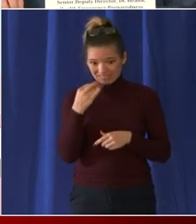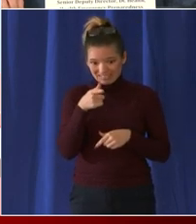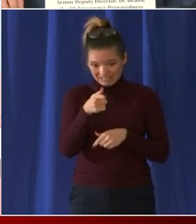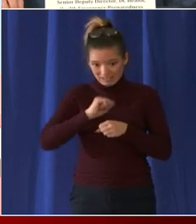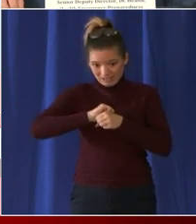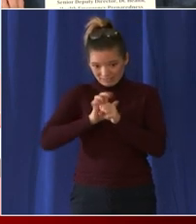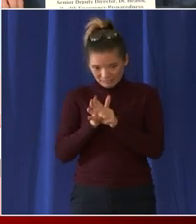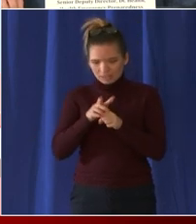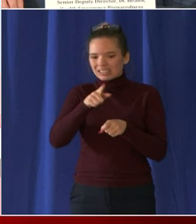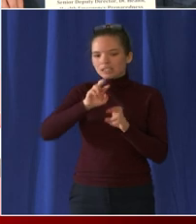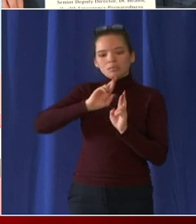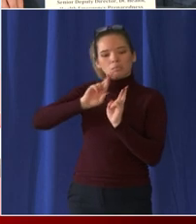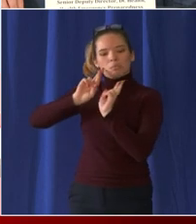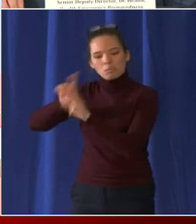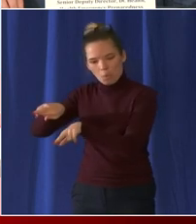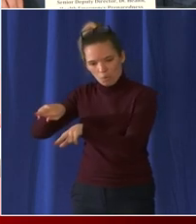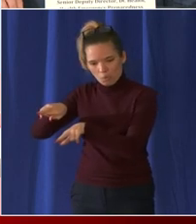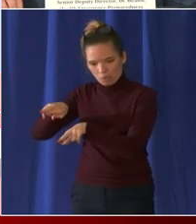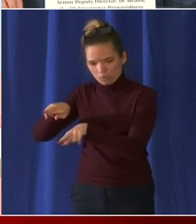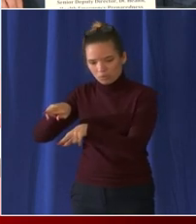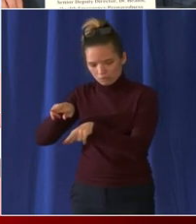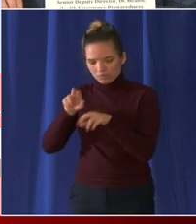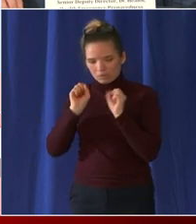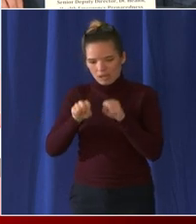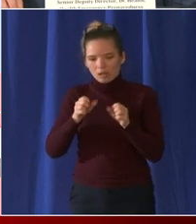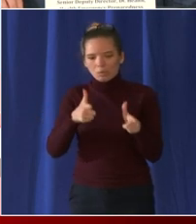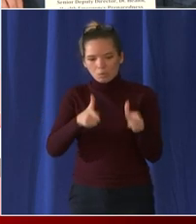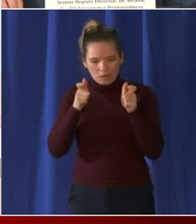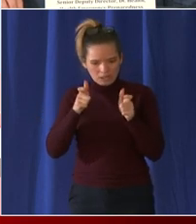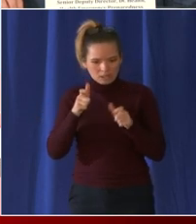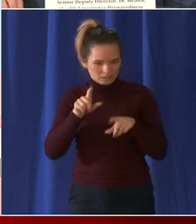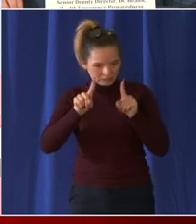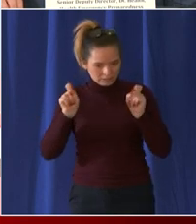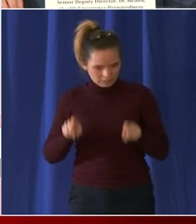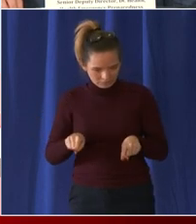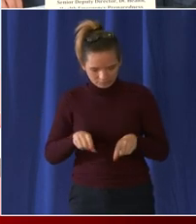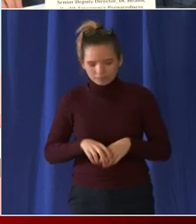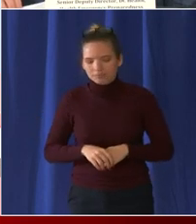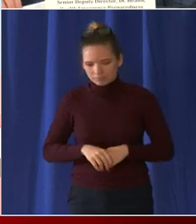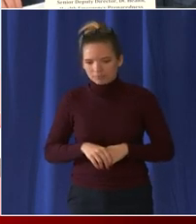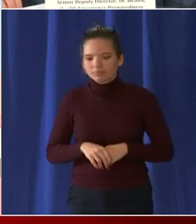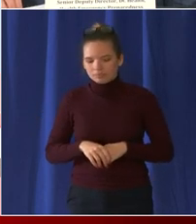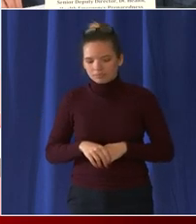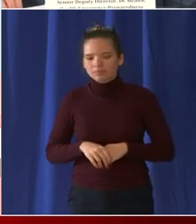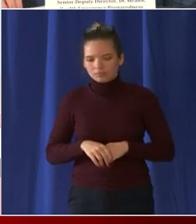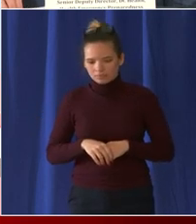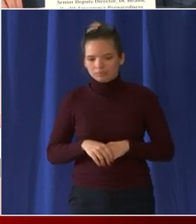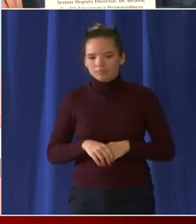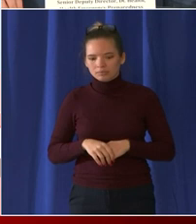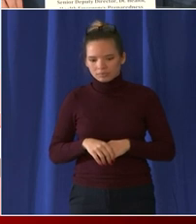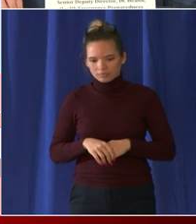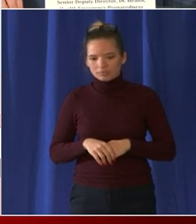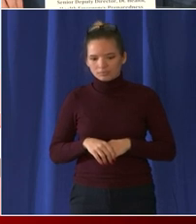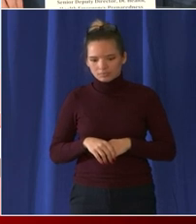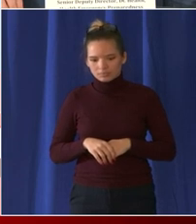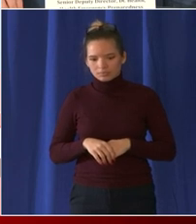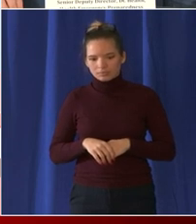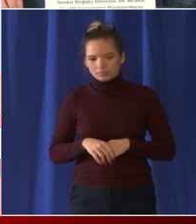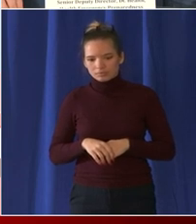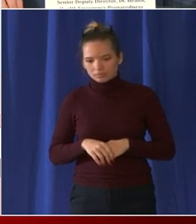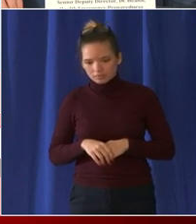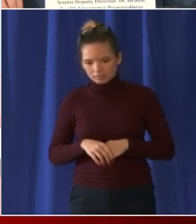rapid test and finally we want you to stay home we also want to remind individuals that you don't need to go to the emergency room